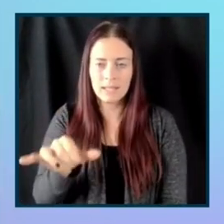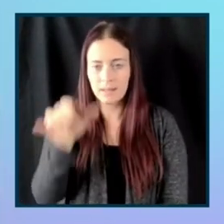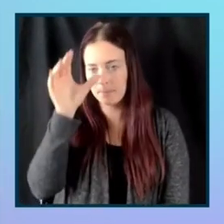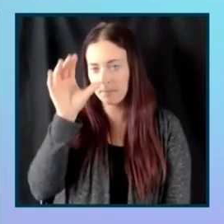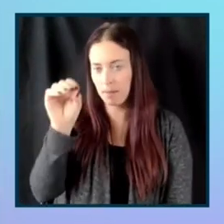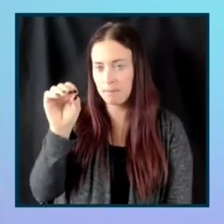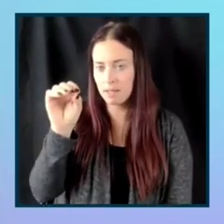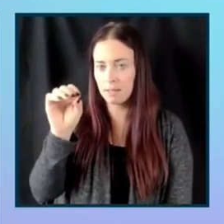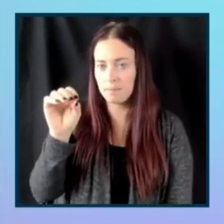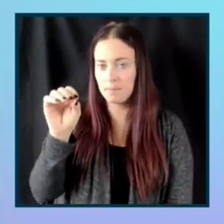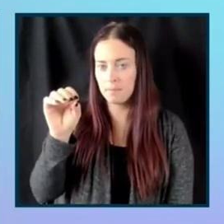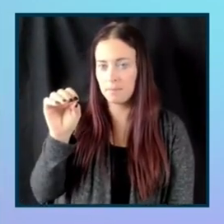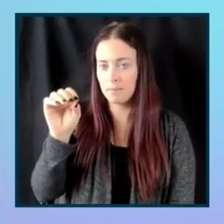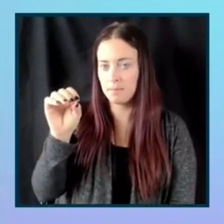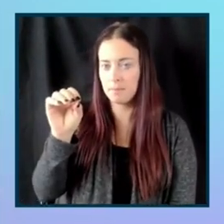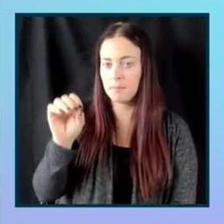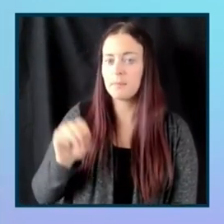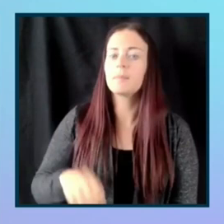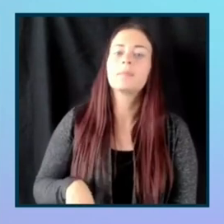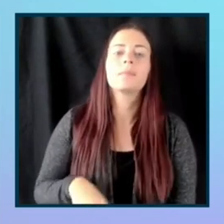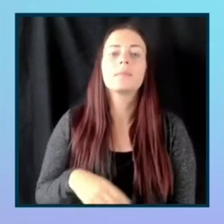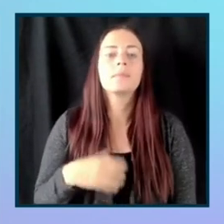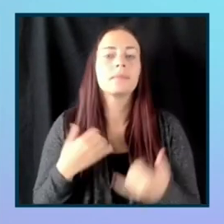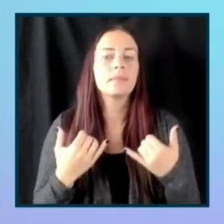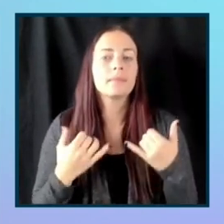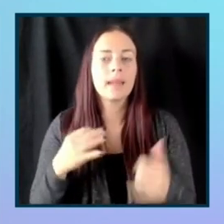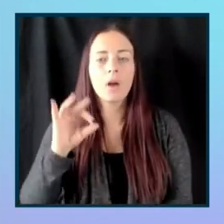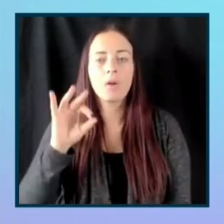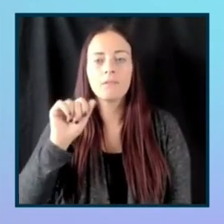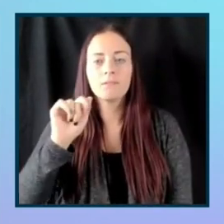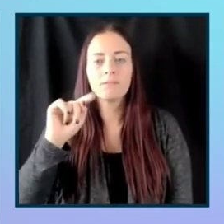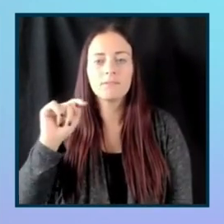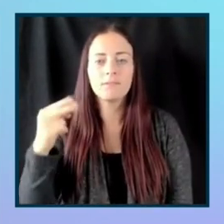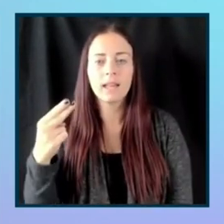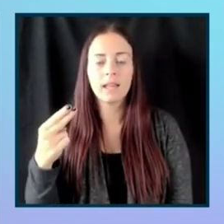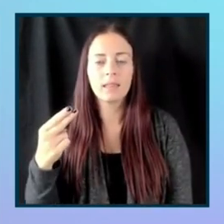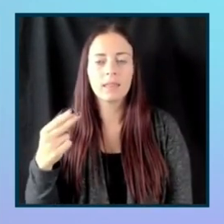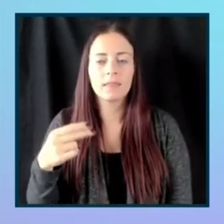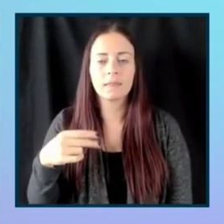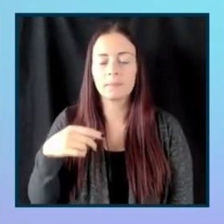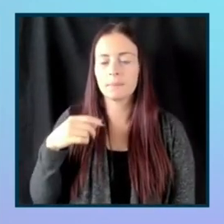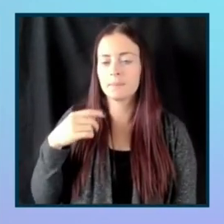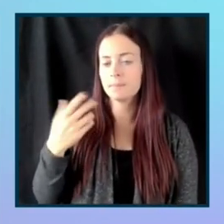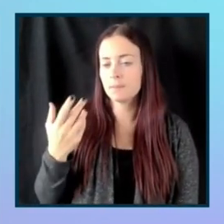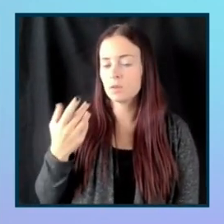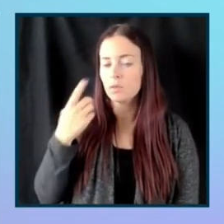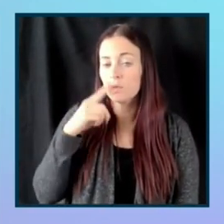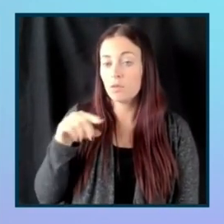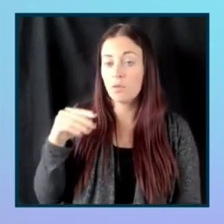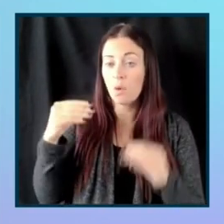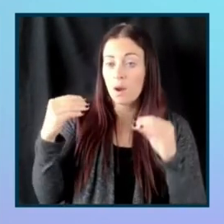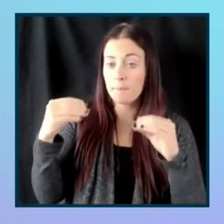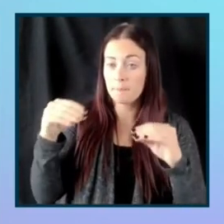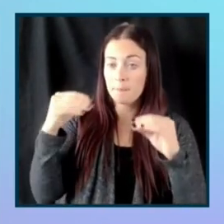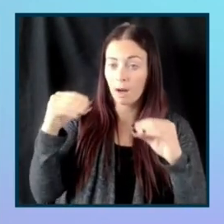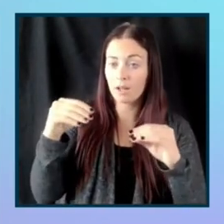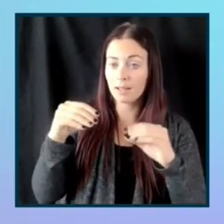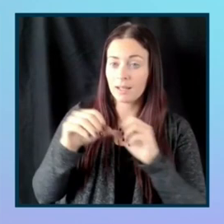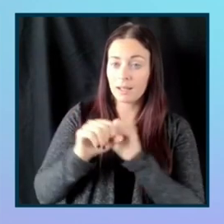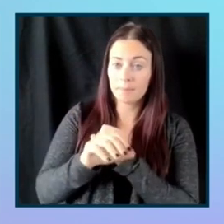Great. And this is Faith. There is, in marketing, they have